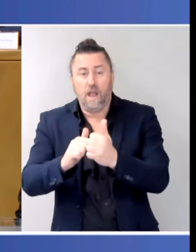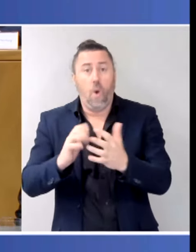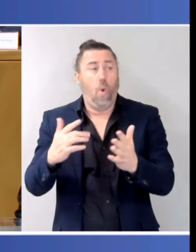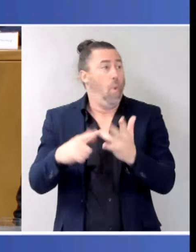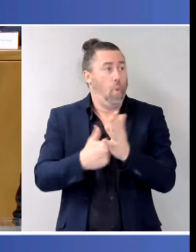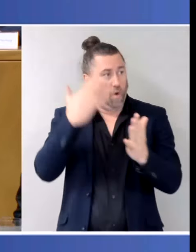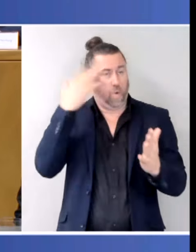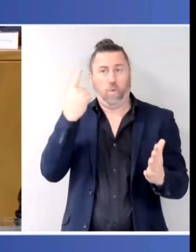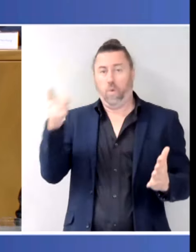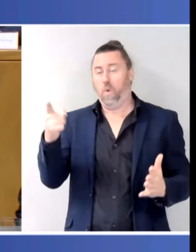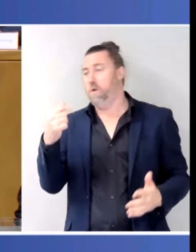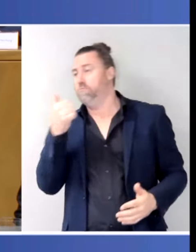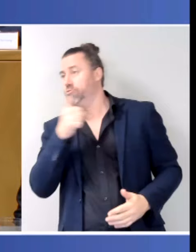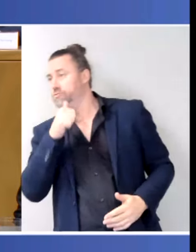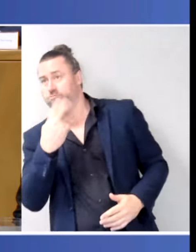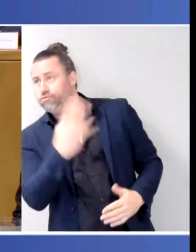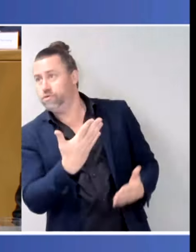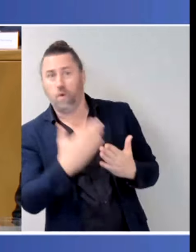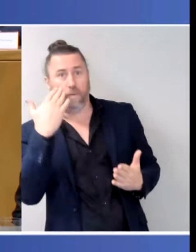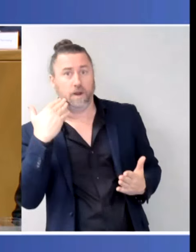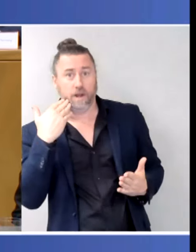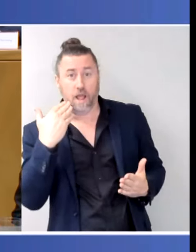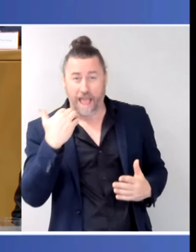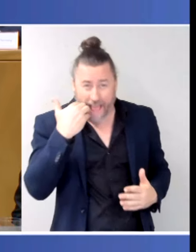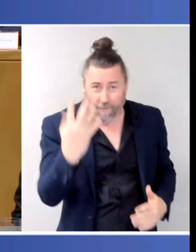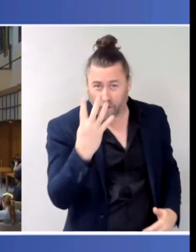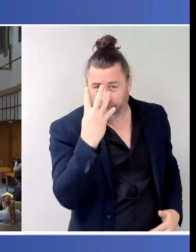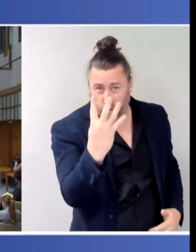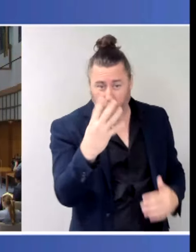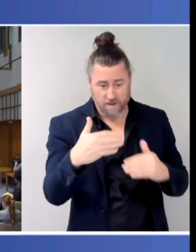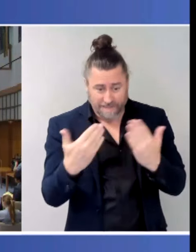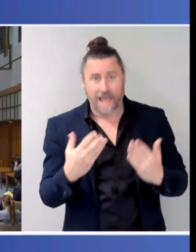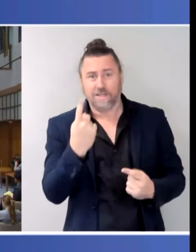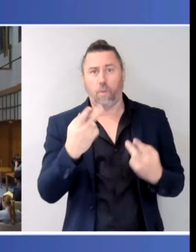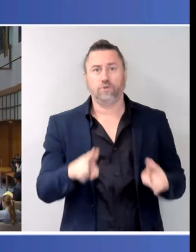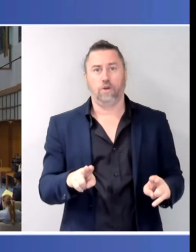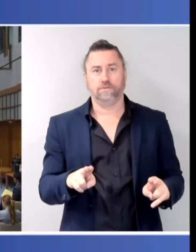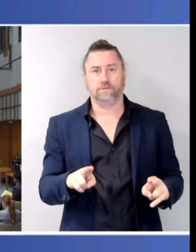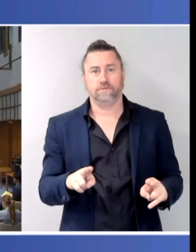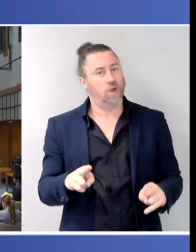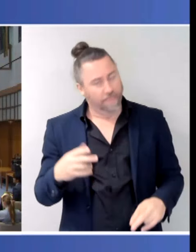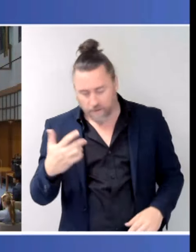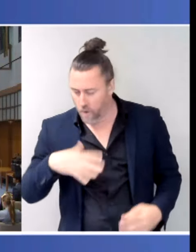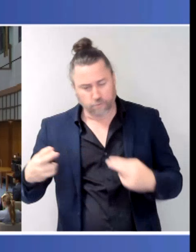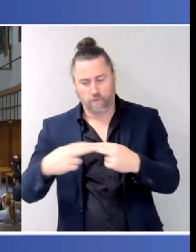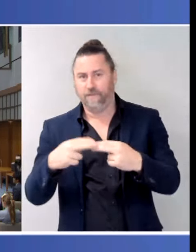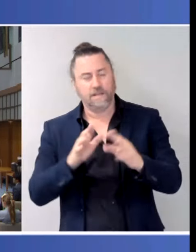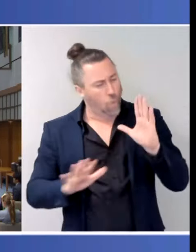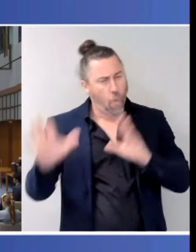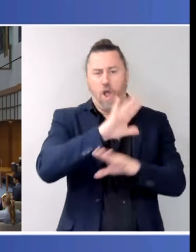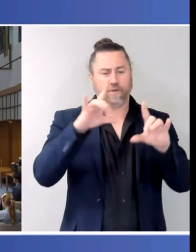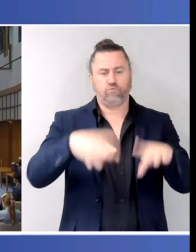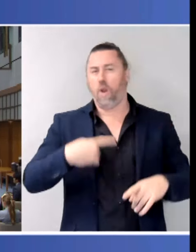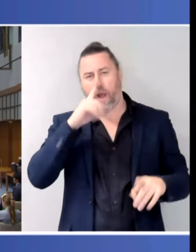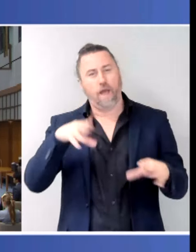that nationwide change that we need to drive across the country. Thanks, Jacinta. Yeah. For the states and territories,